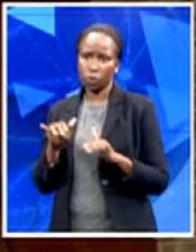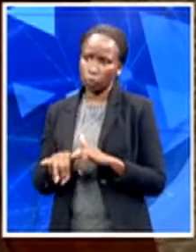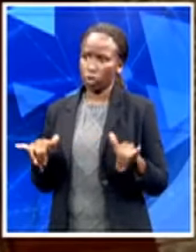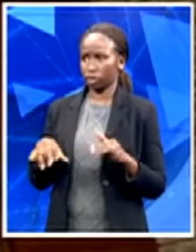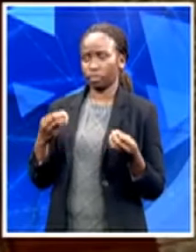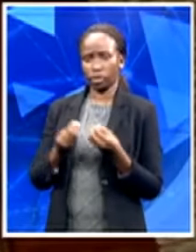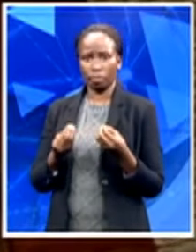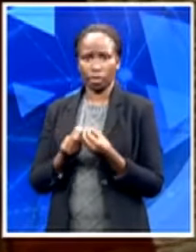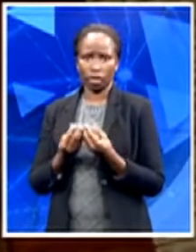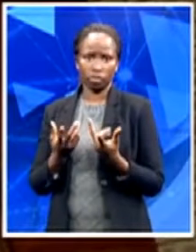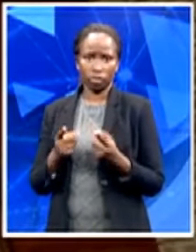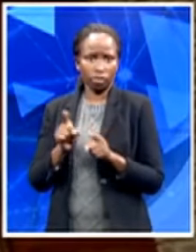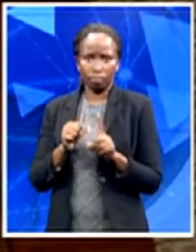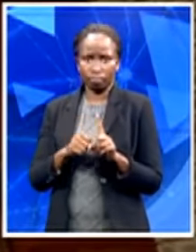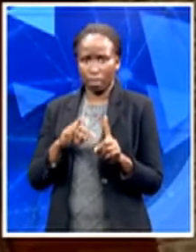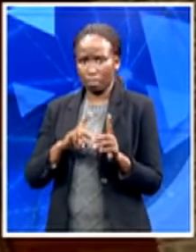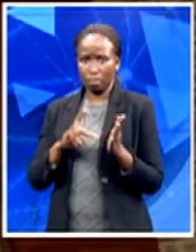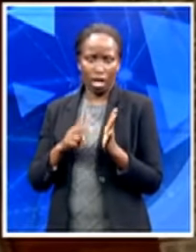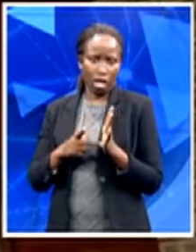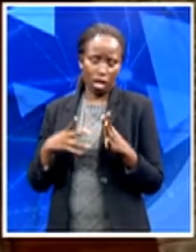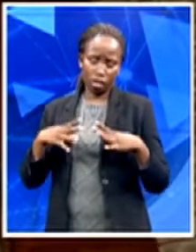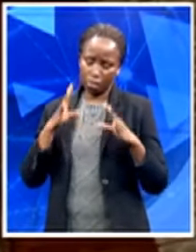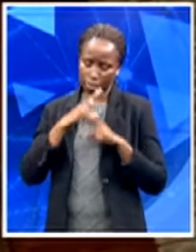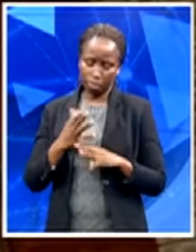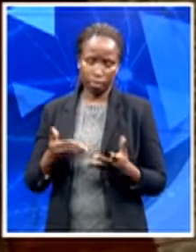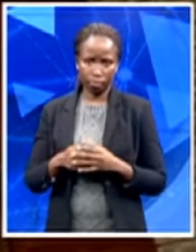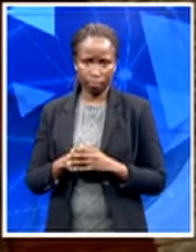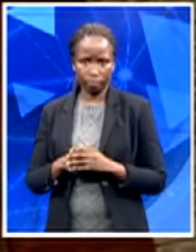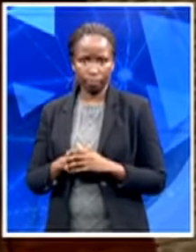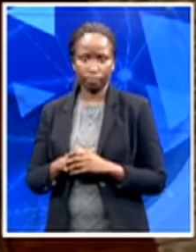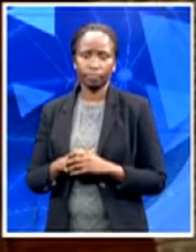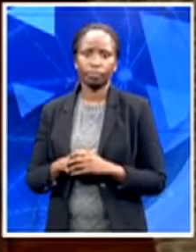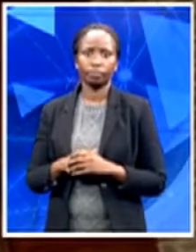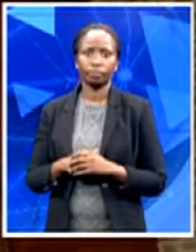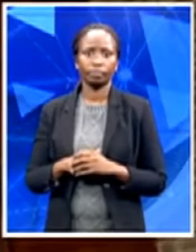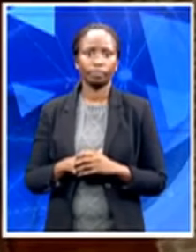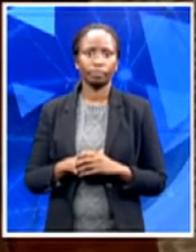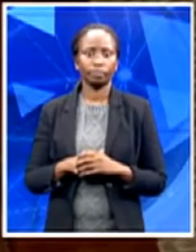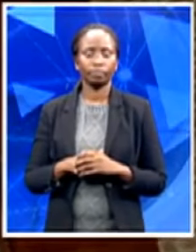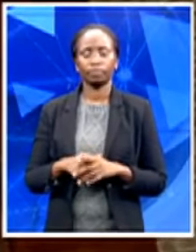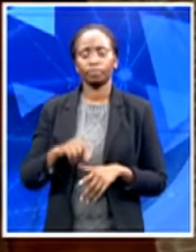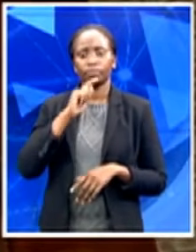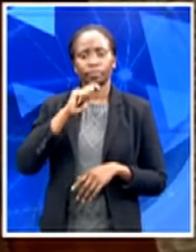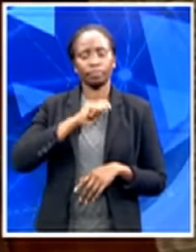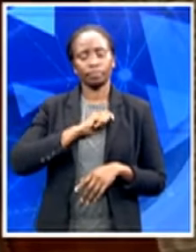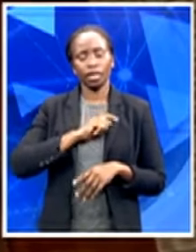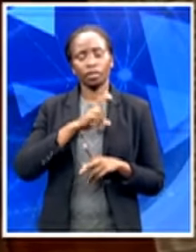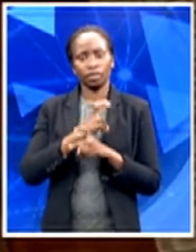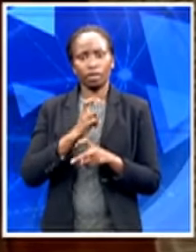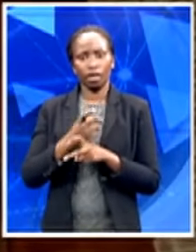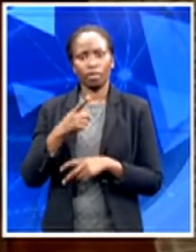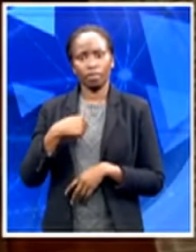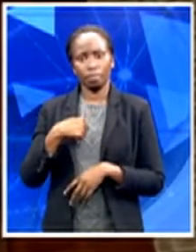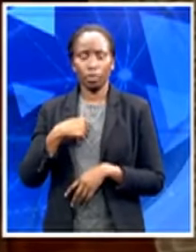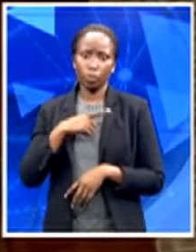To be quite honest with you, Saswam, it's difficult for me, you see. As a result, I've got some of the things that I need to buy, you see. But